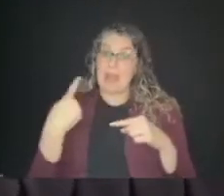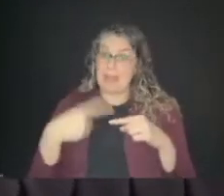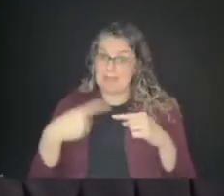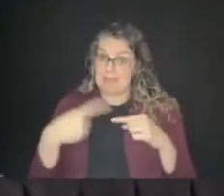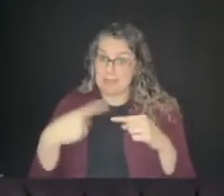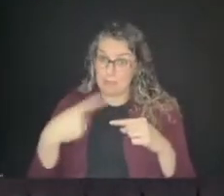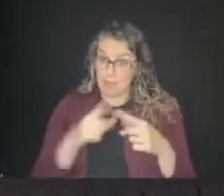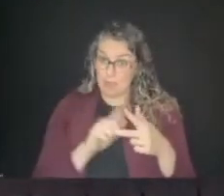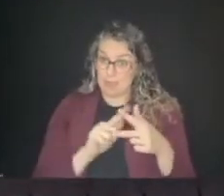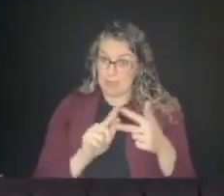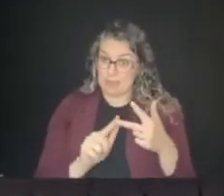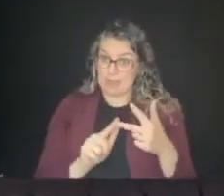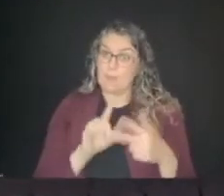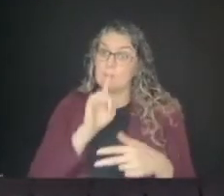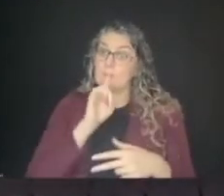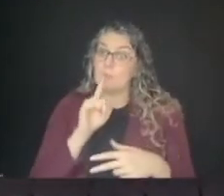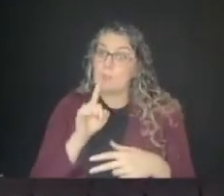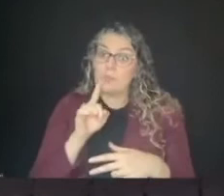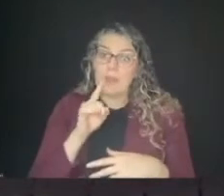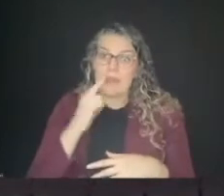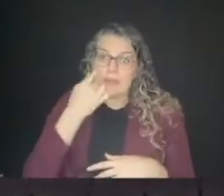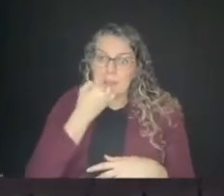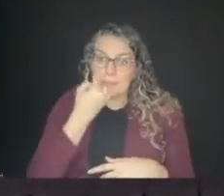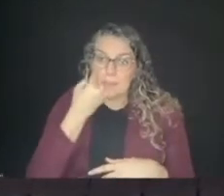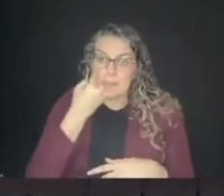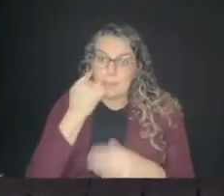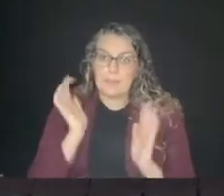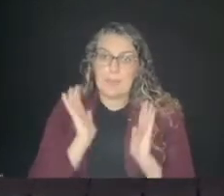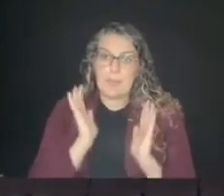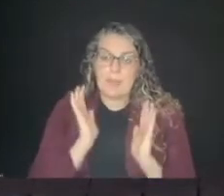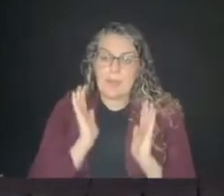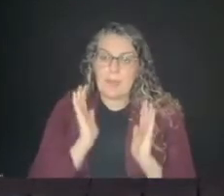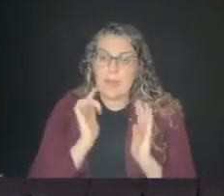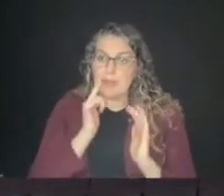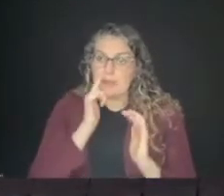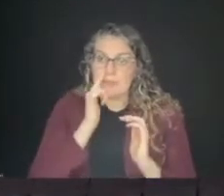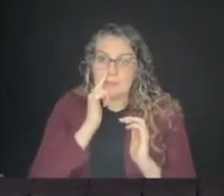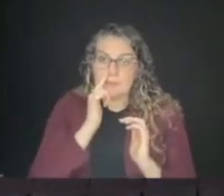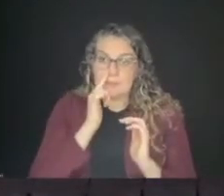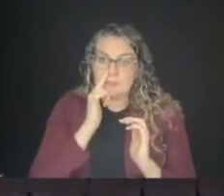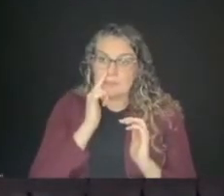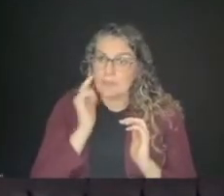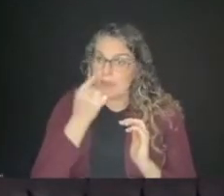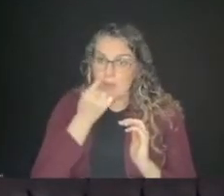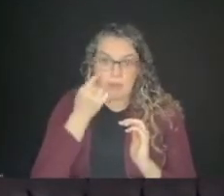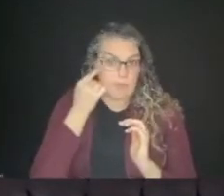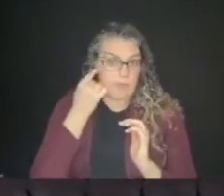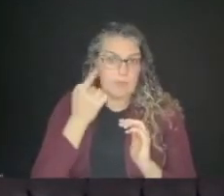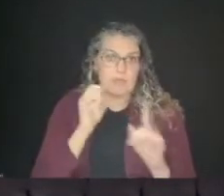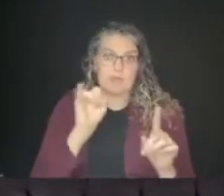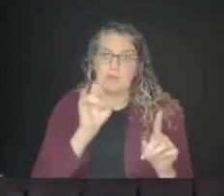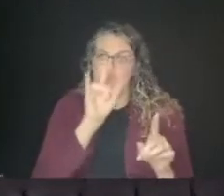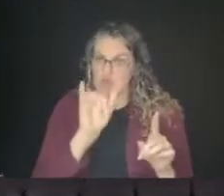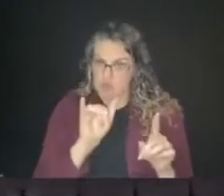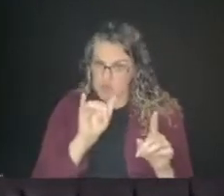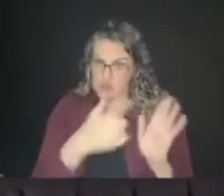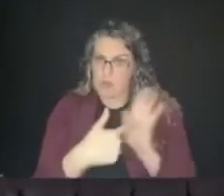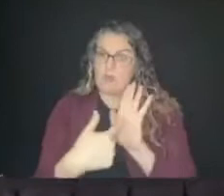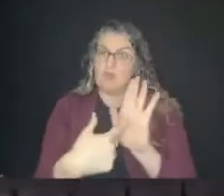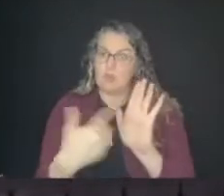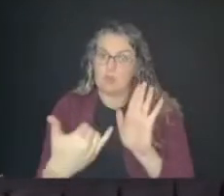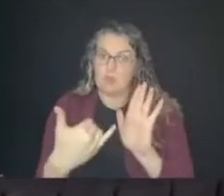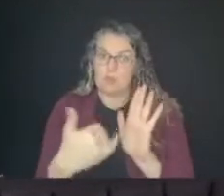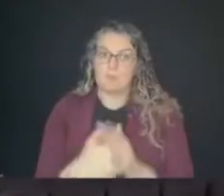are really the anterior nair and so just at the front of the nose. So Jenny will start here